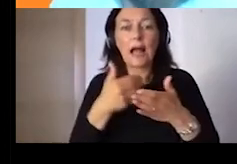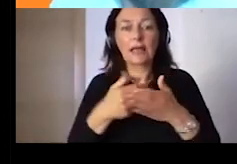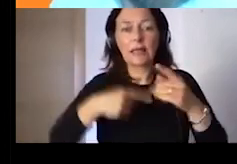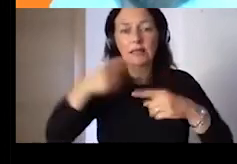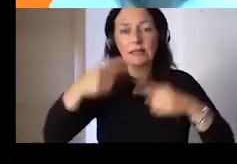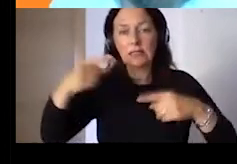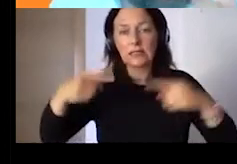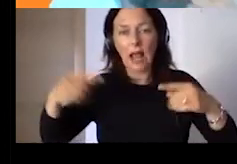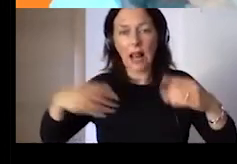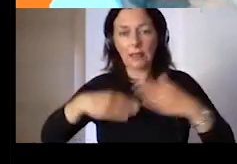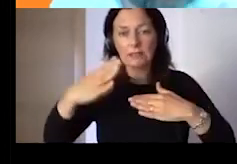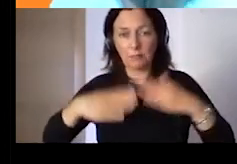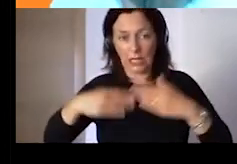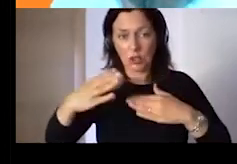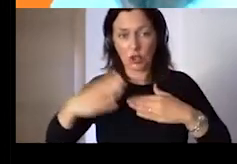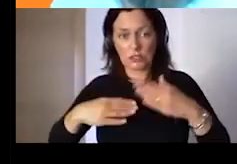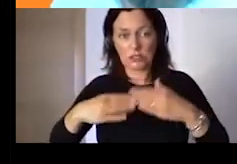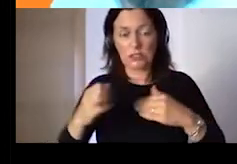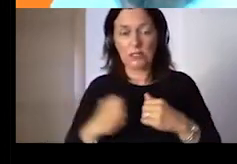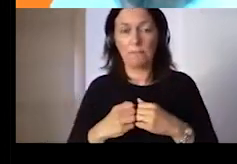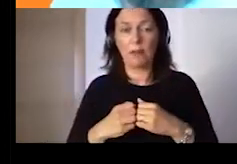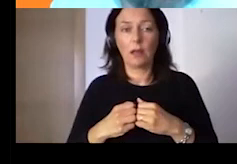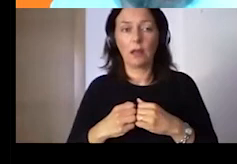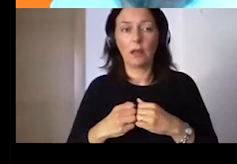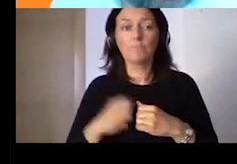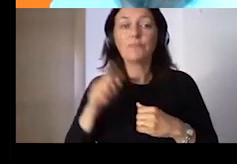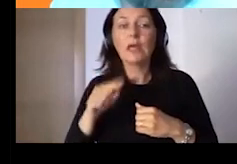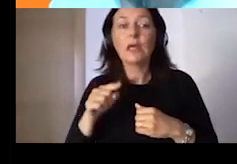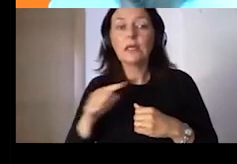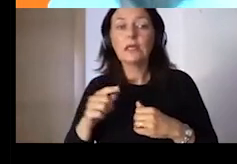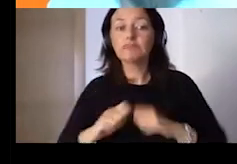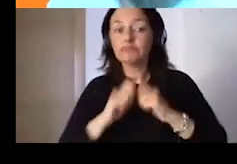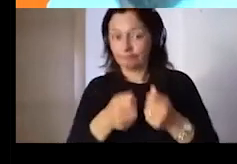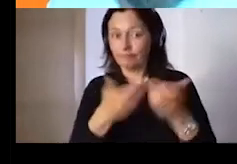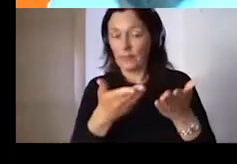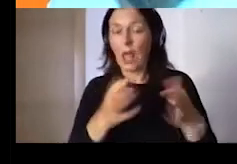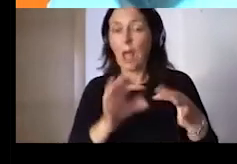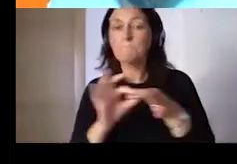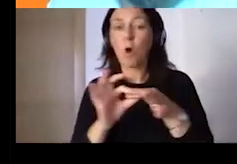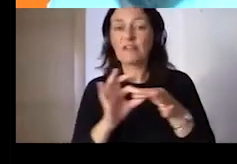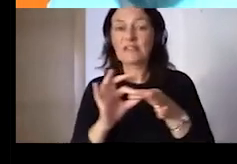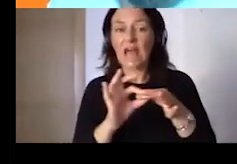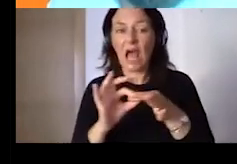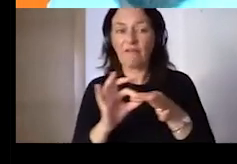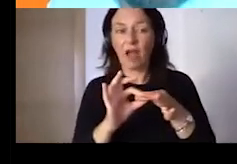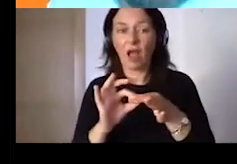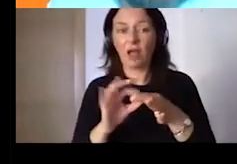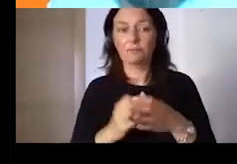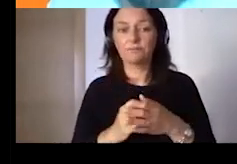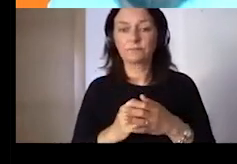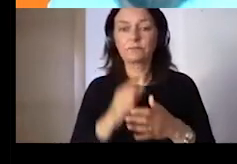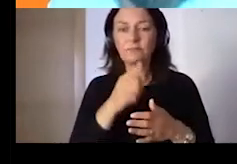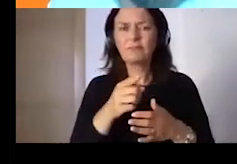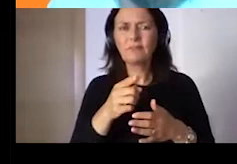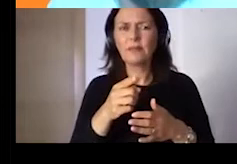the link for you to serve it. And why